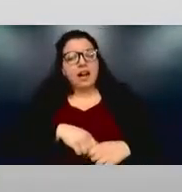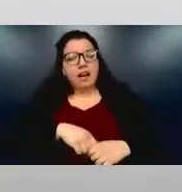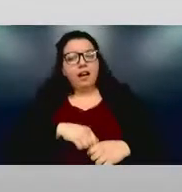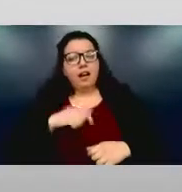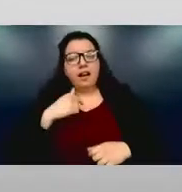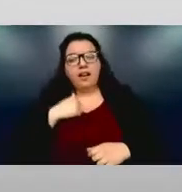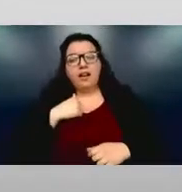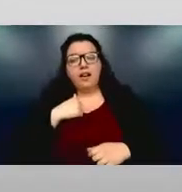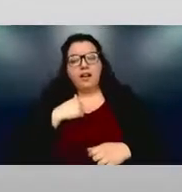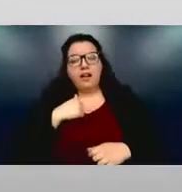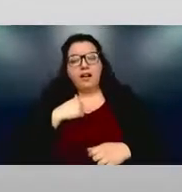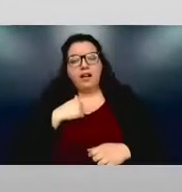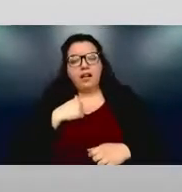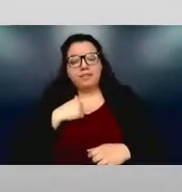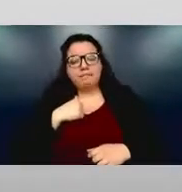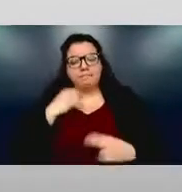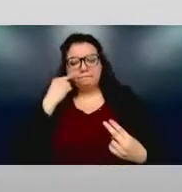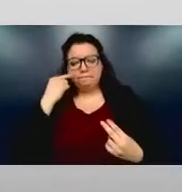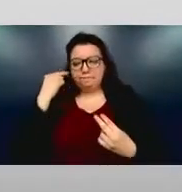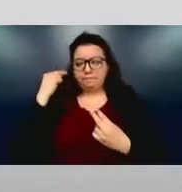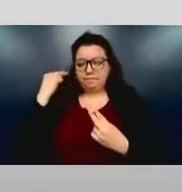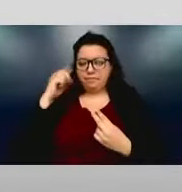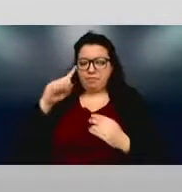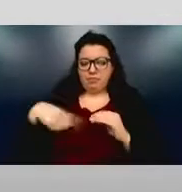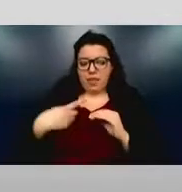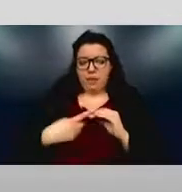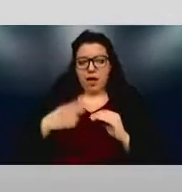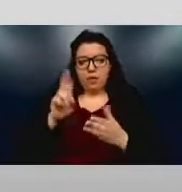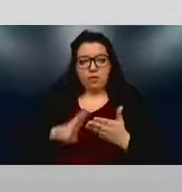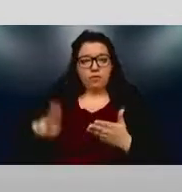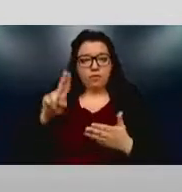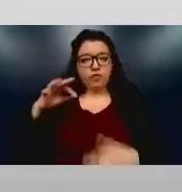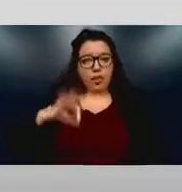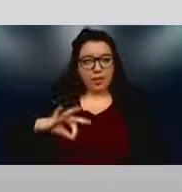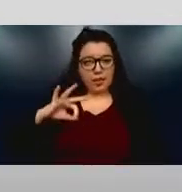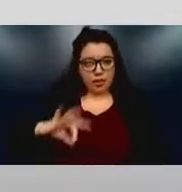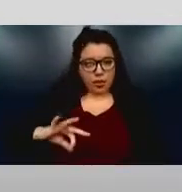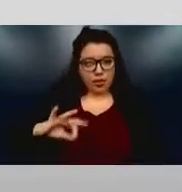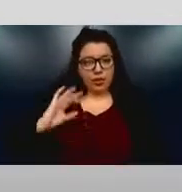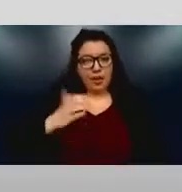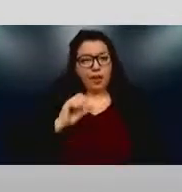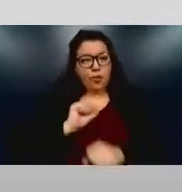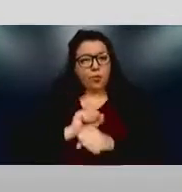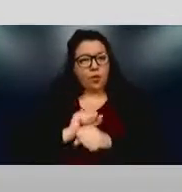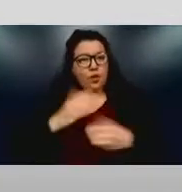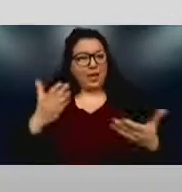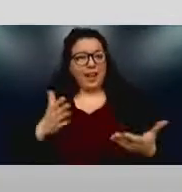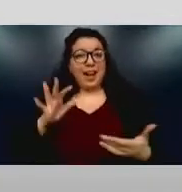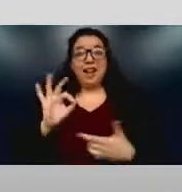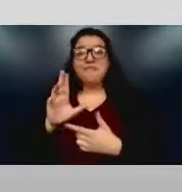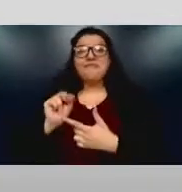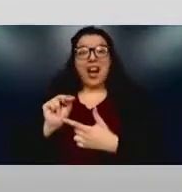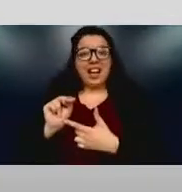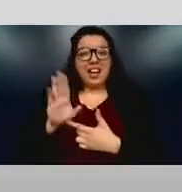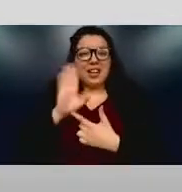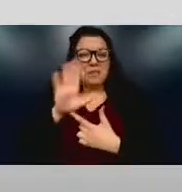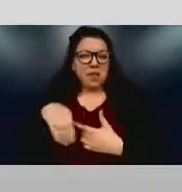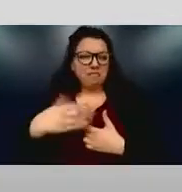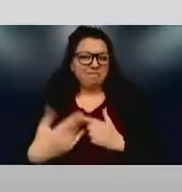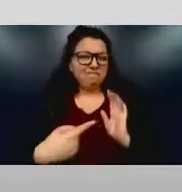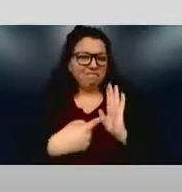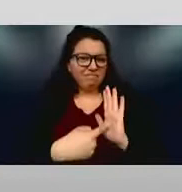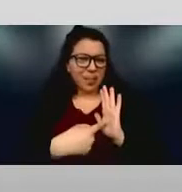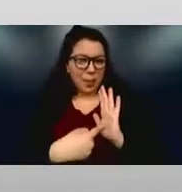some of the things we did at the University of Pittsburgh that were fun. So I'm going to give you an example once.